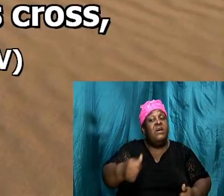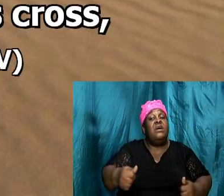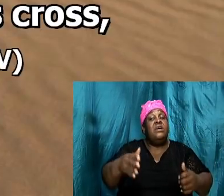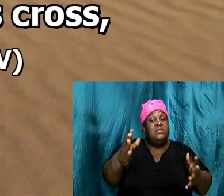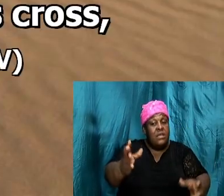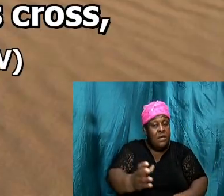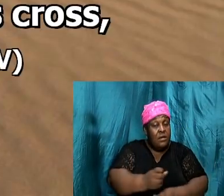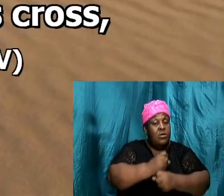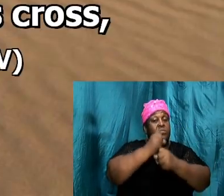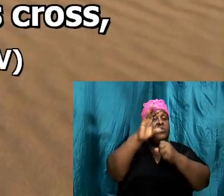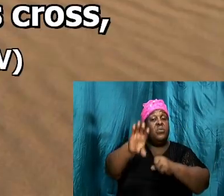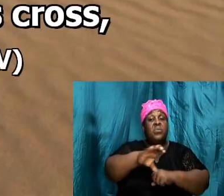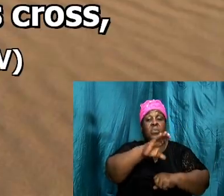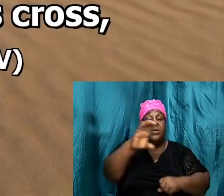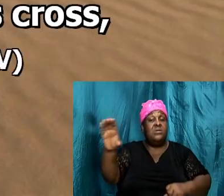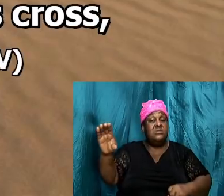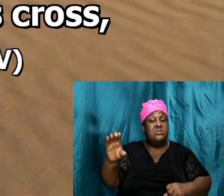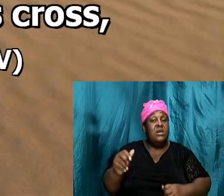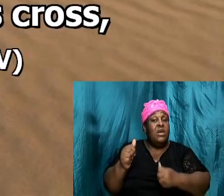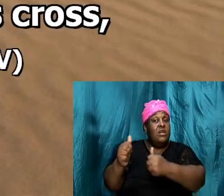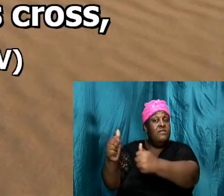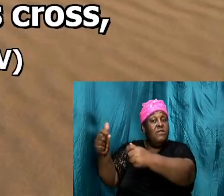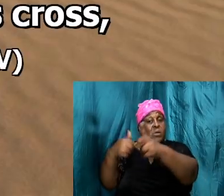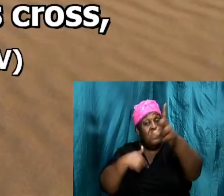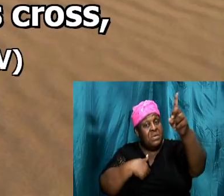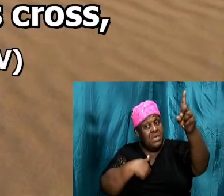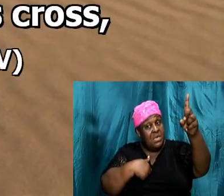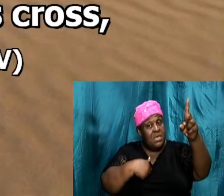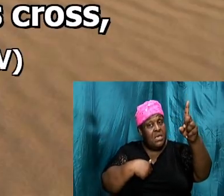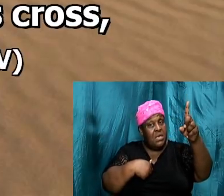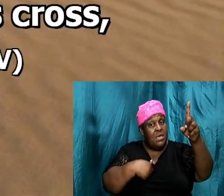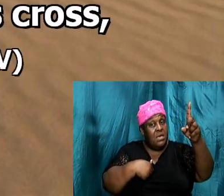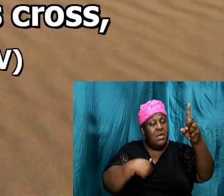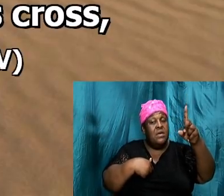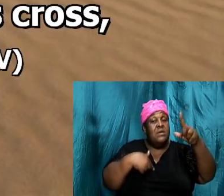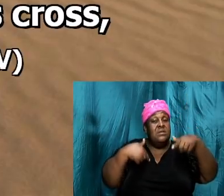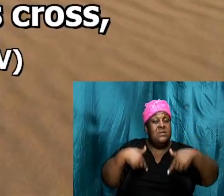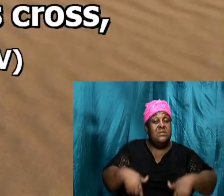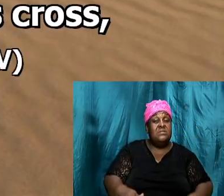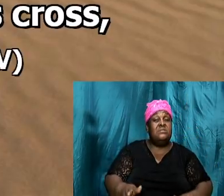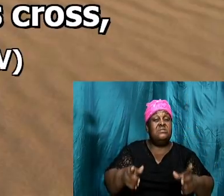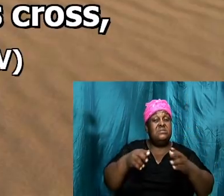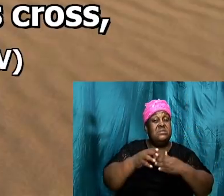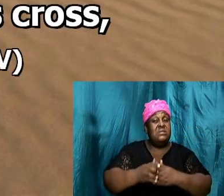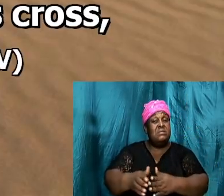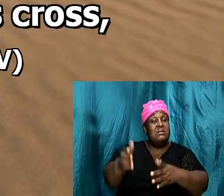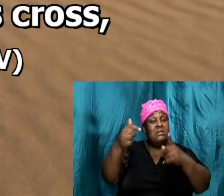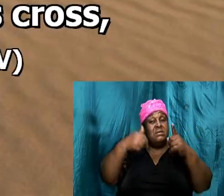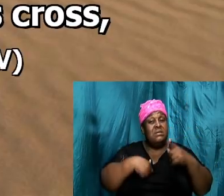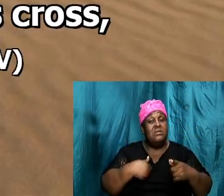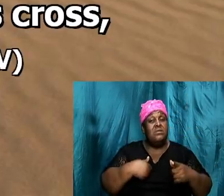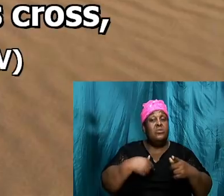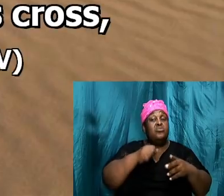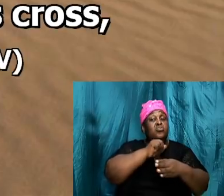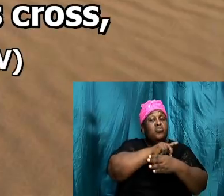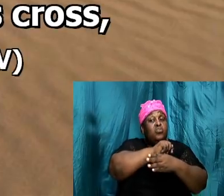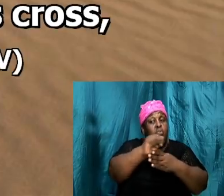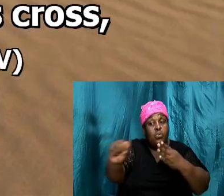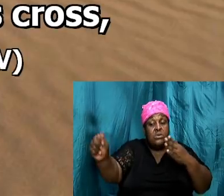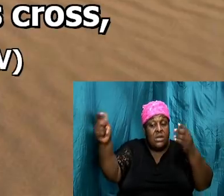and follow me. This is let him totally deny himself,